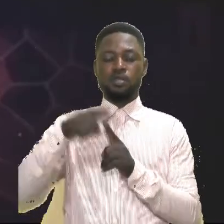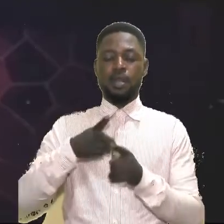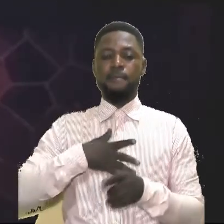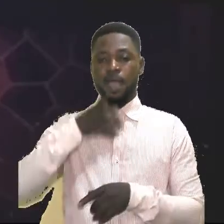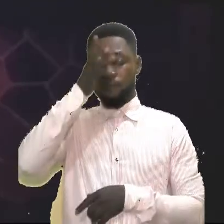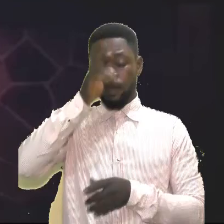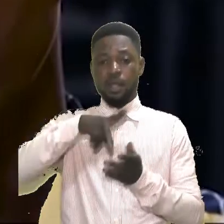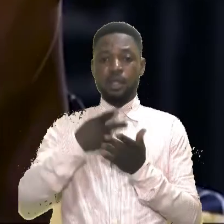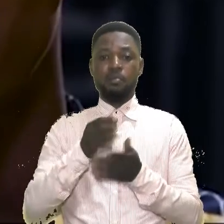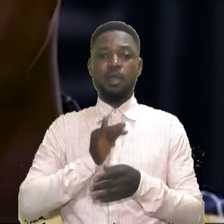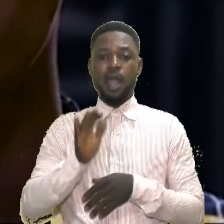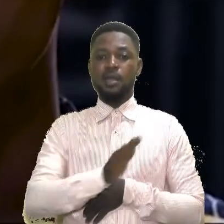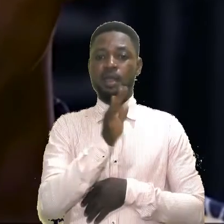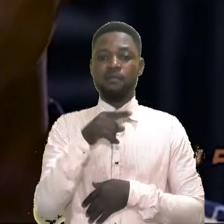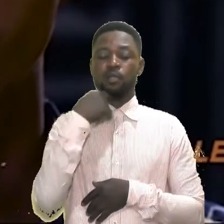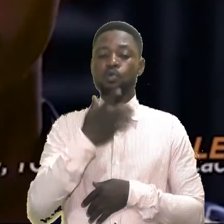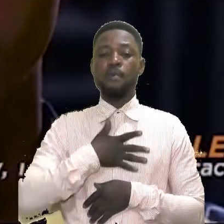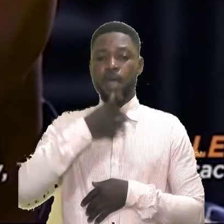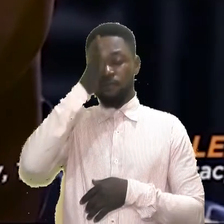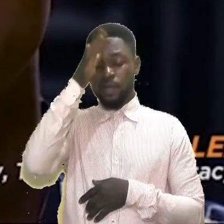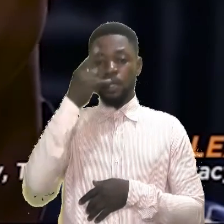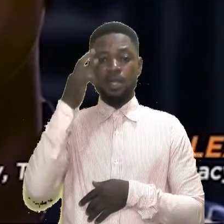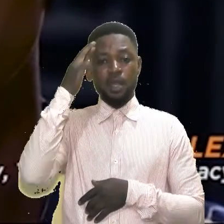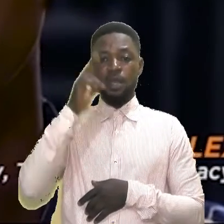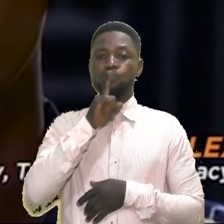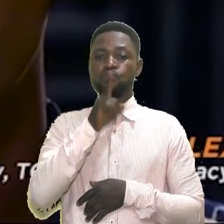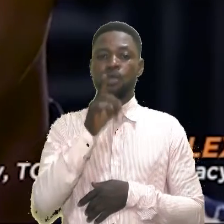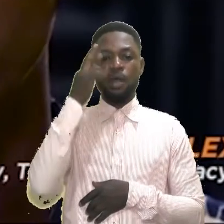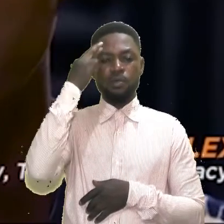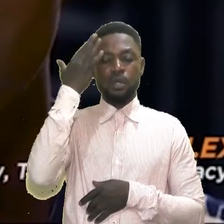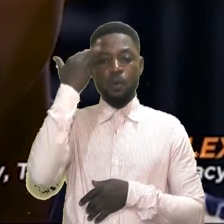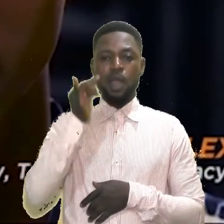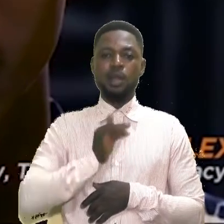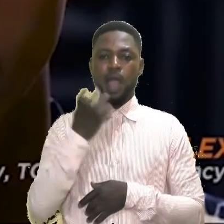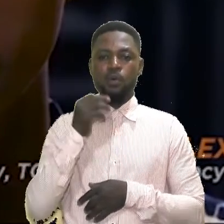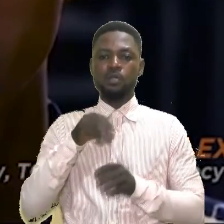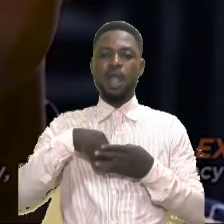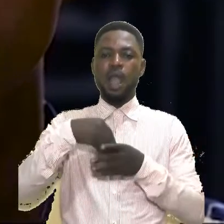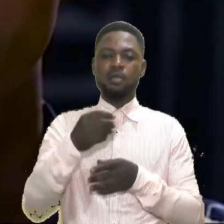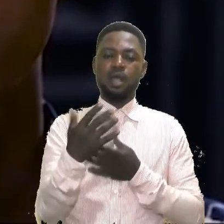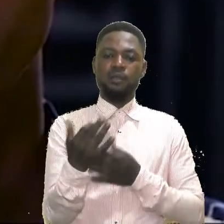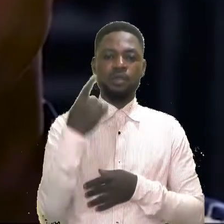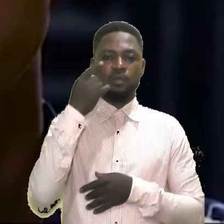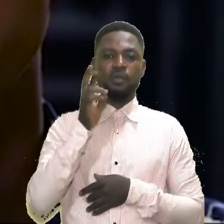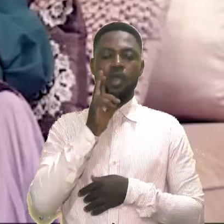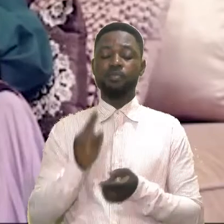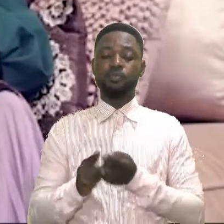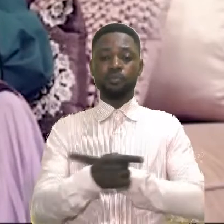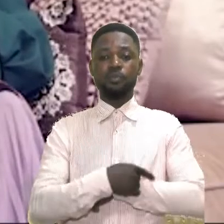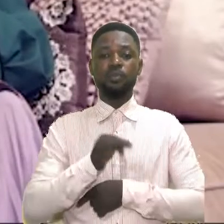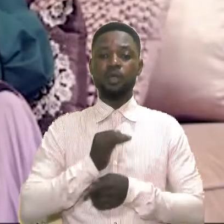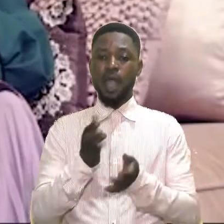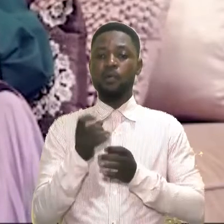for my father. I never disclosed to my father the real reason why I was outside our flat waiting for him.